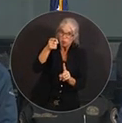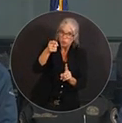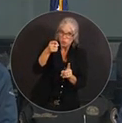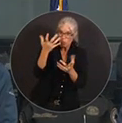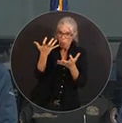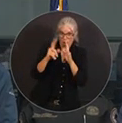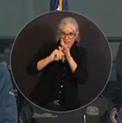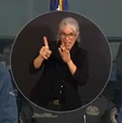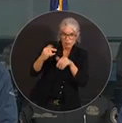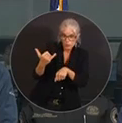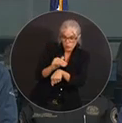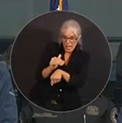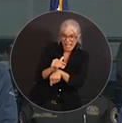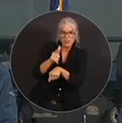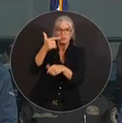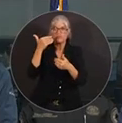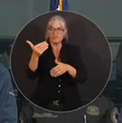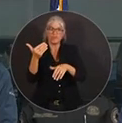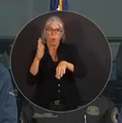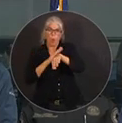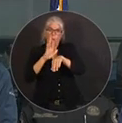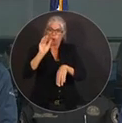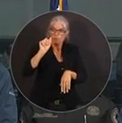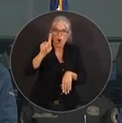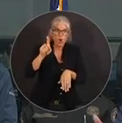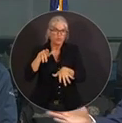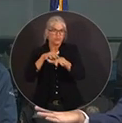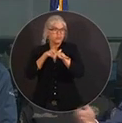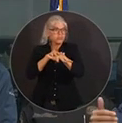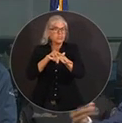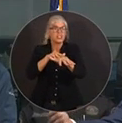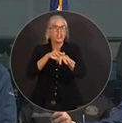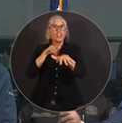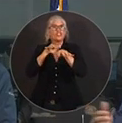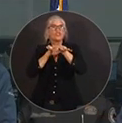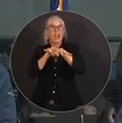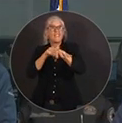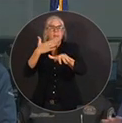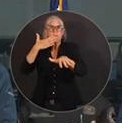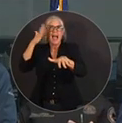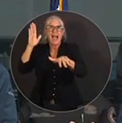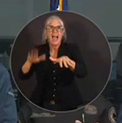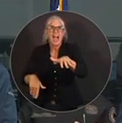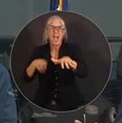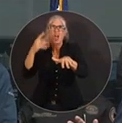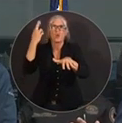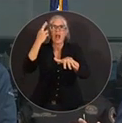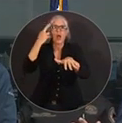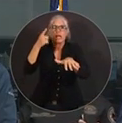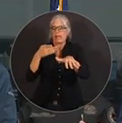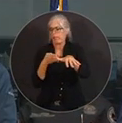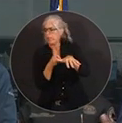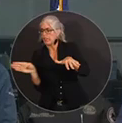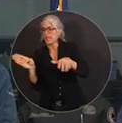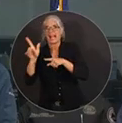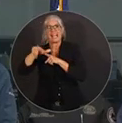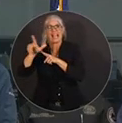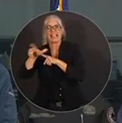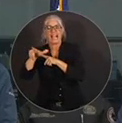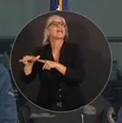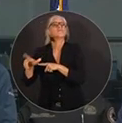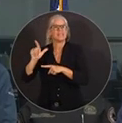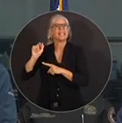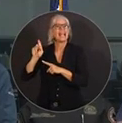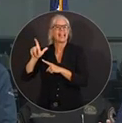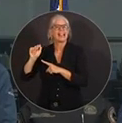you're on the road, traffic's bad, you say, hey, there's a shelter here in Lakeland I can go to and be able to ride out the storm and then go